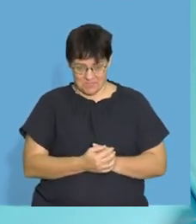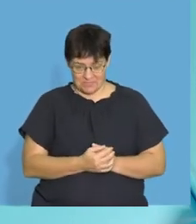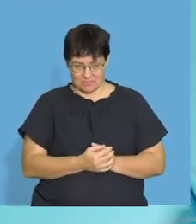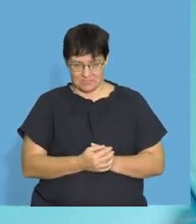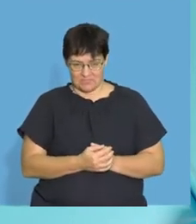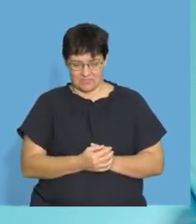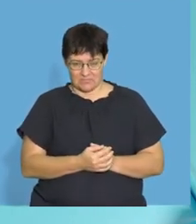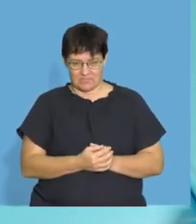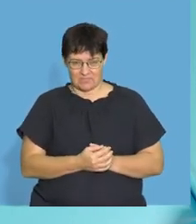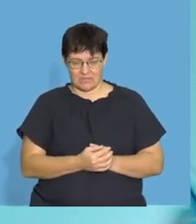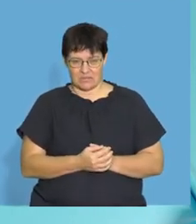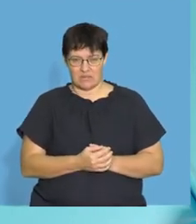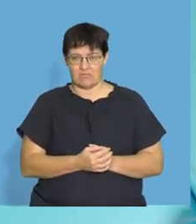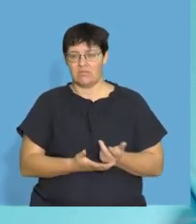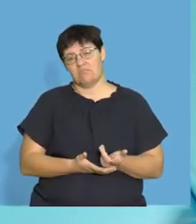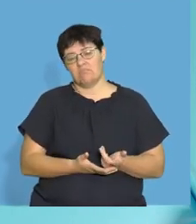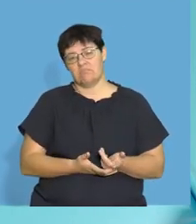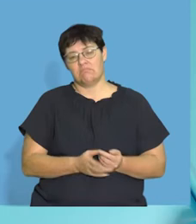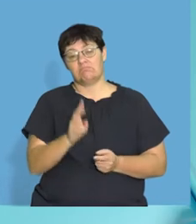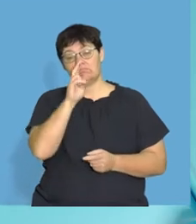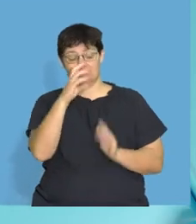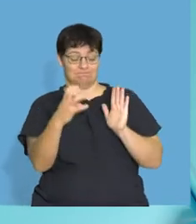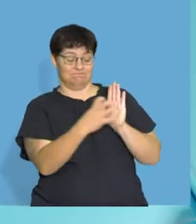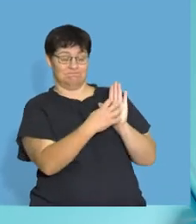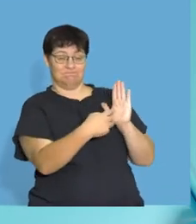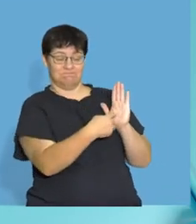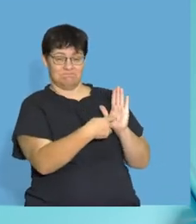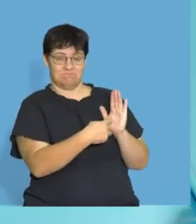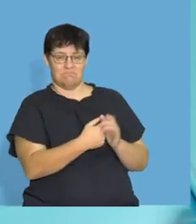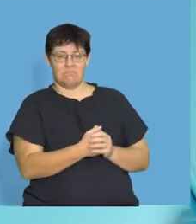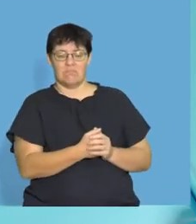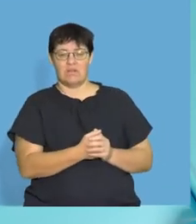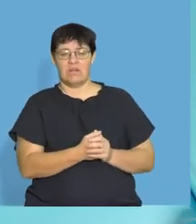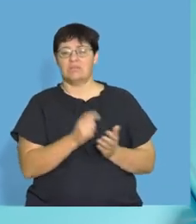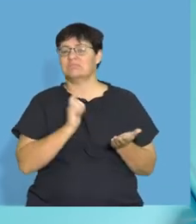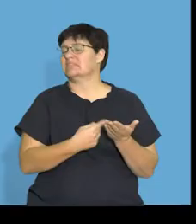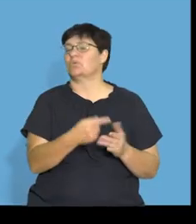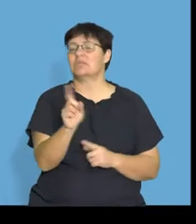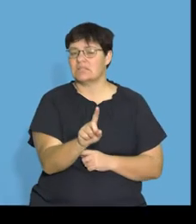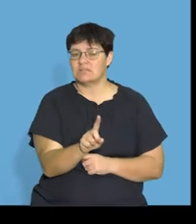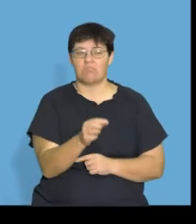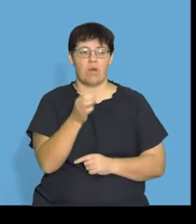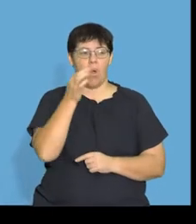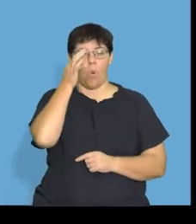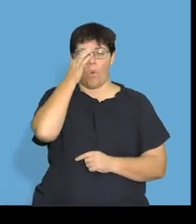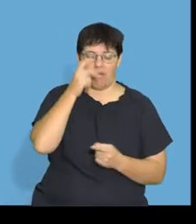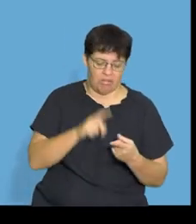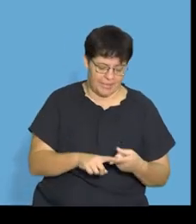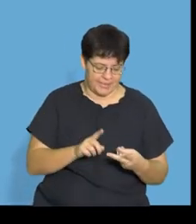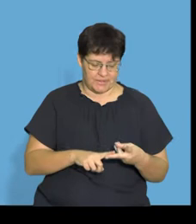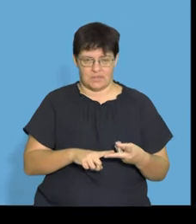sources is how we can get them. So if you have a look at the board, we're talking about your oils,